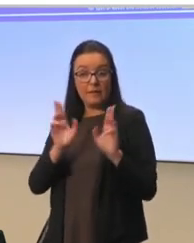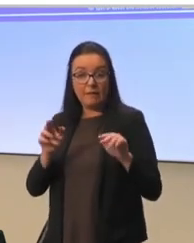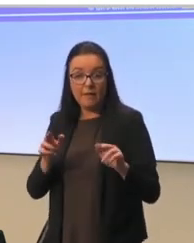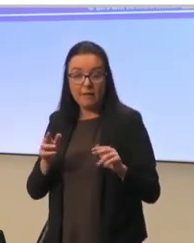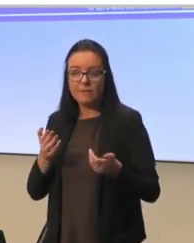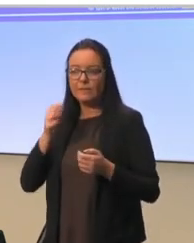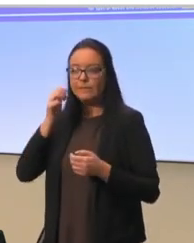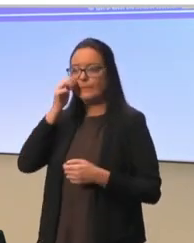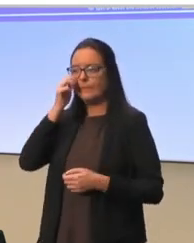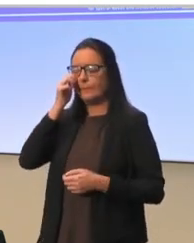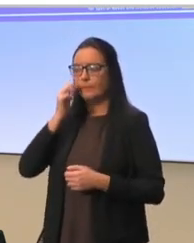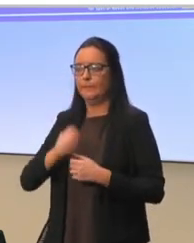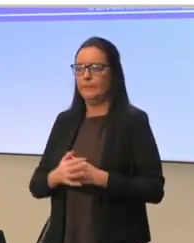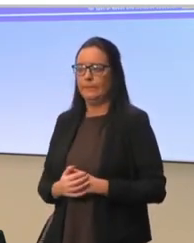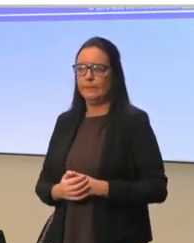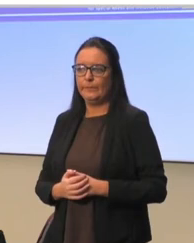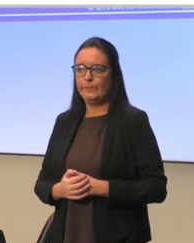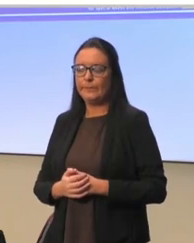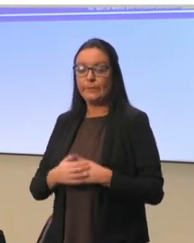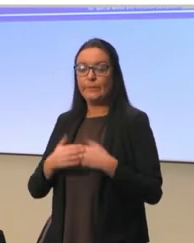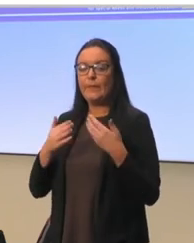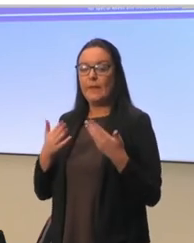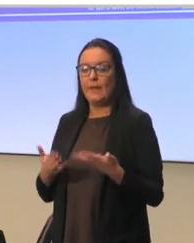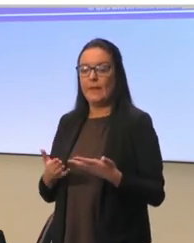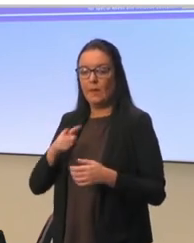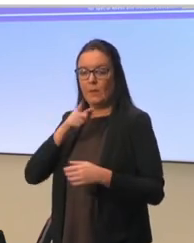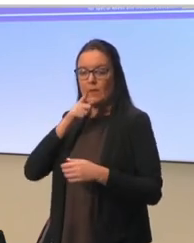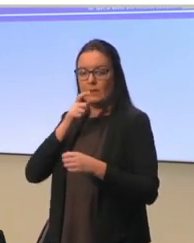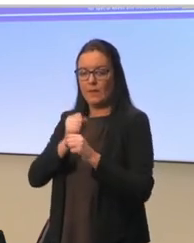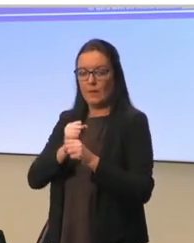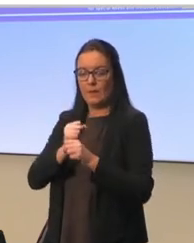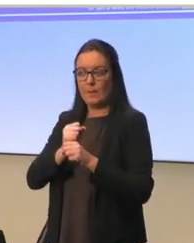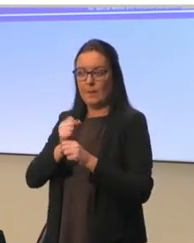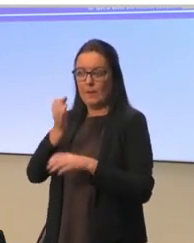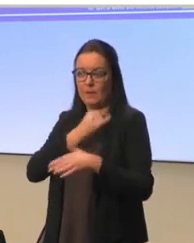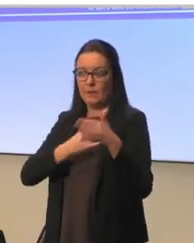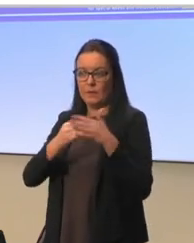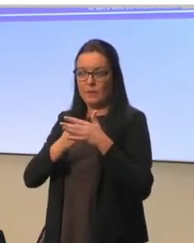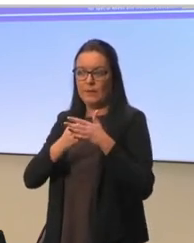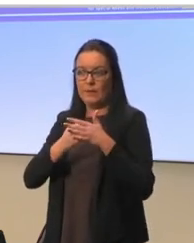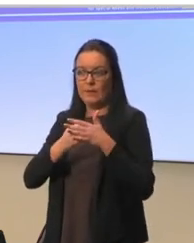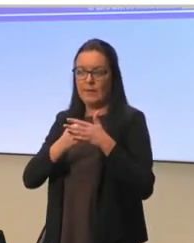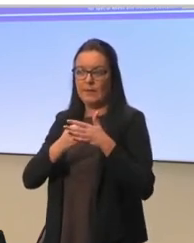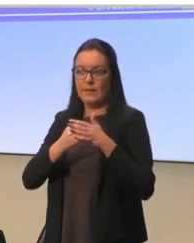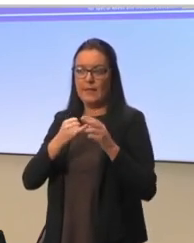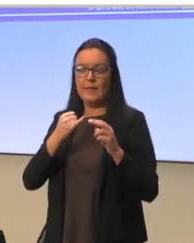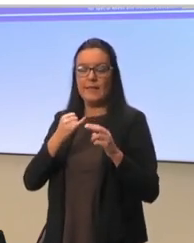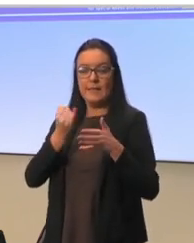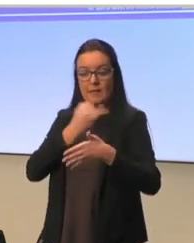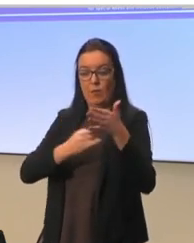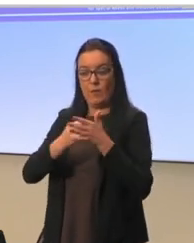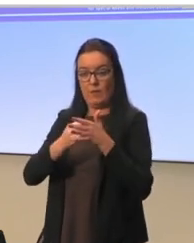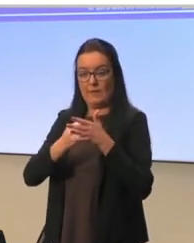So, I would like now to go closer to the input, or to go in depth, what the stakeholders